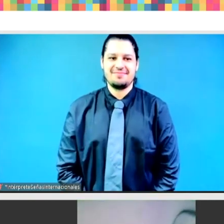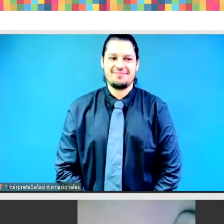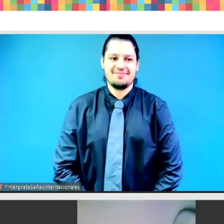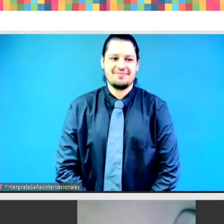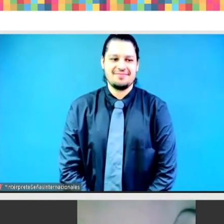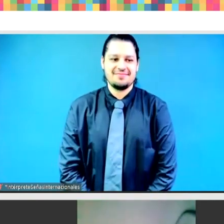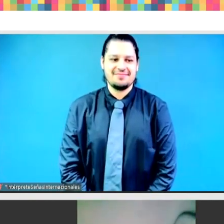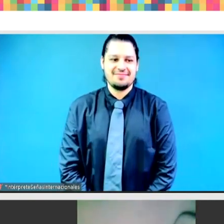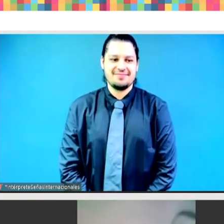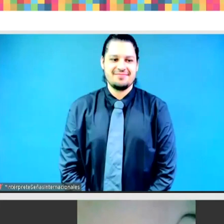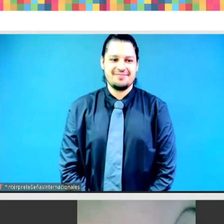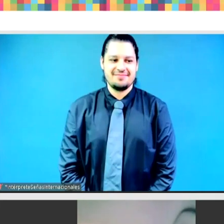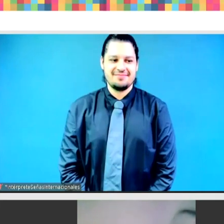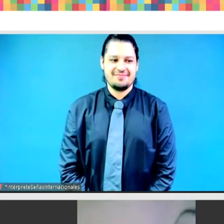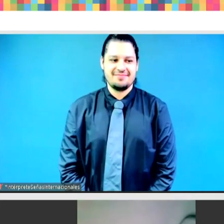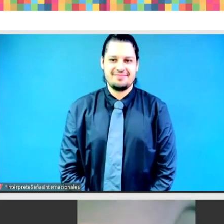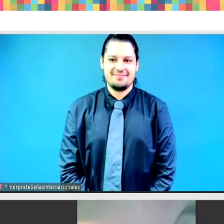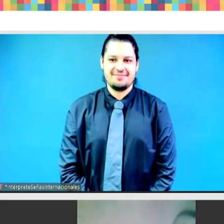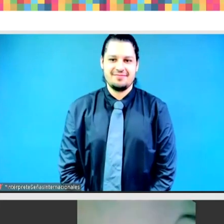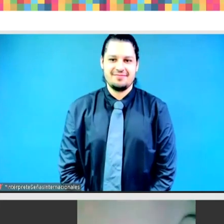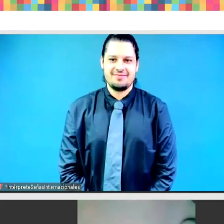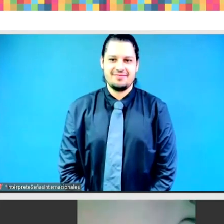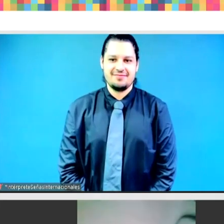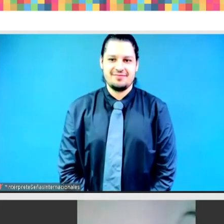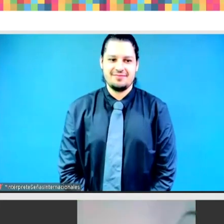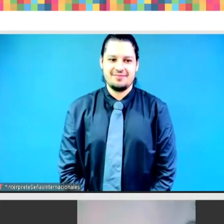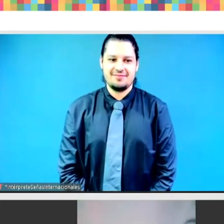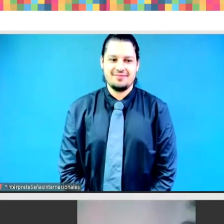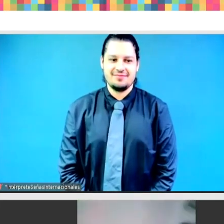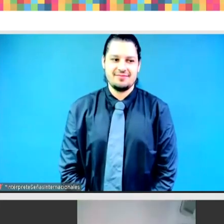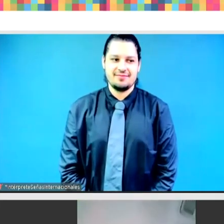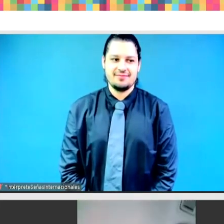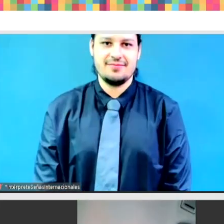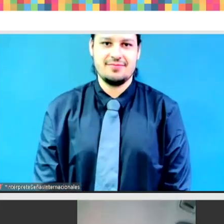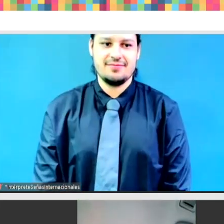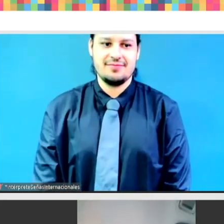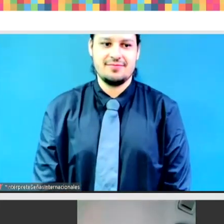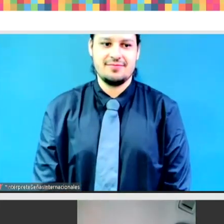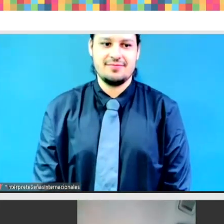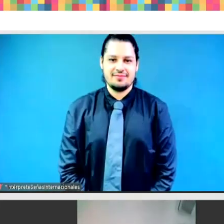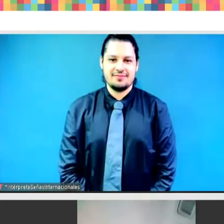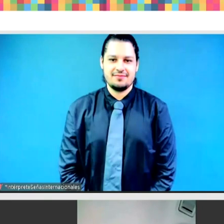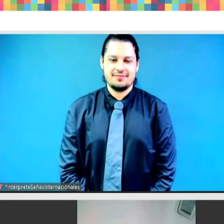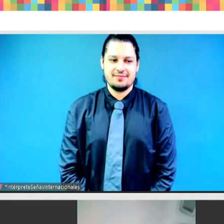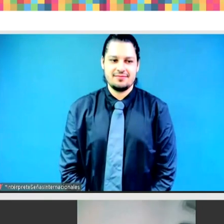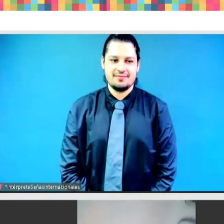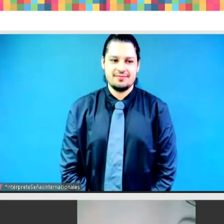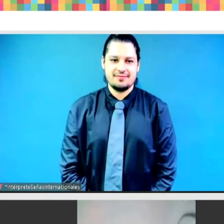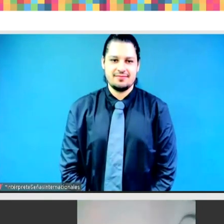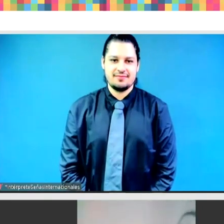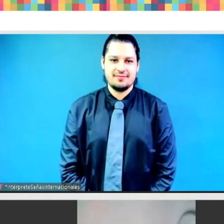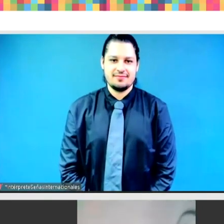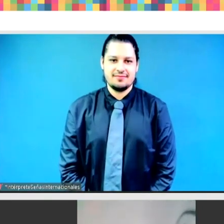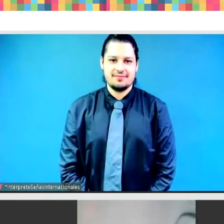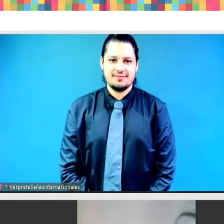17 sustainable government goals being implemented in the way which we are looking for as women? This is so